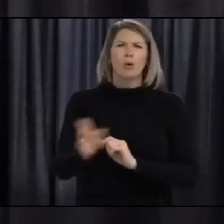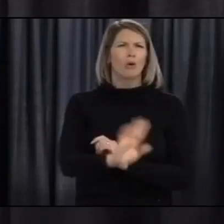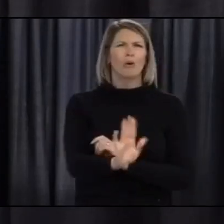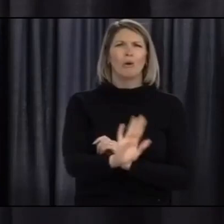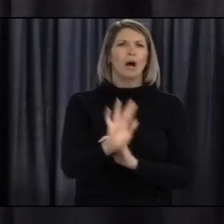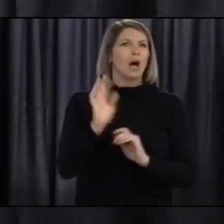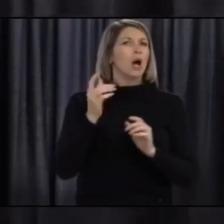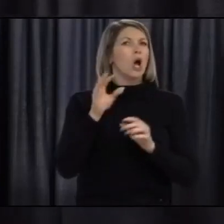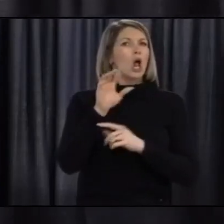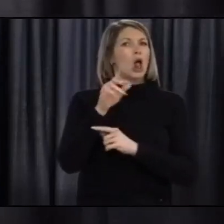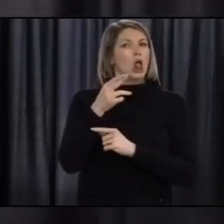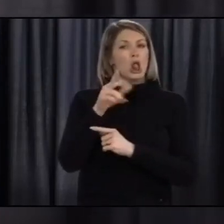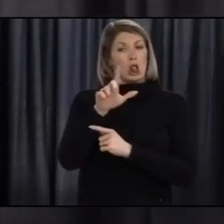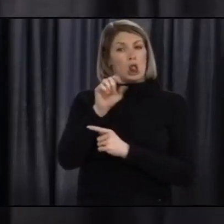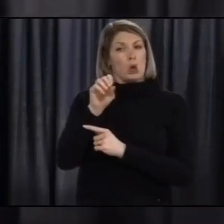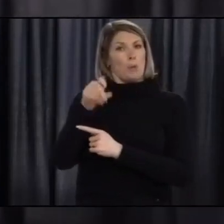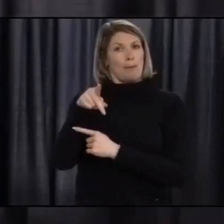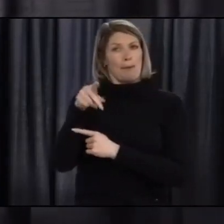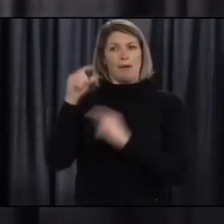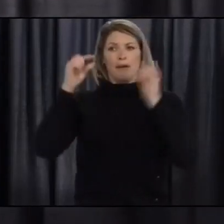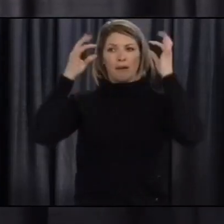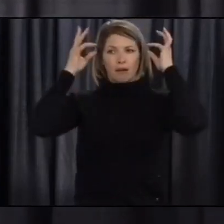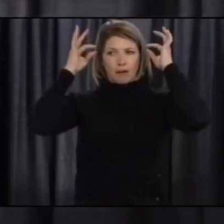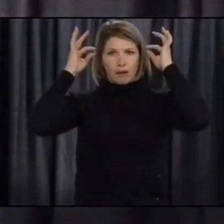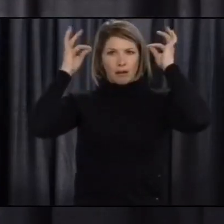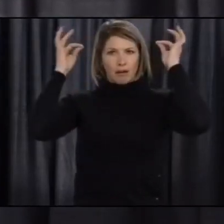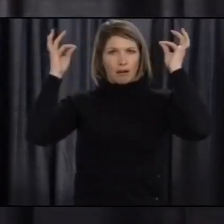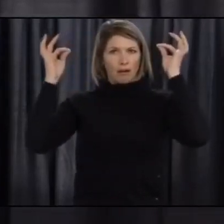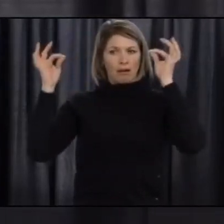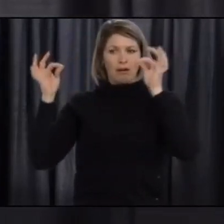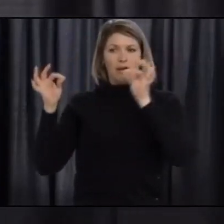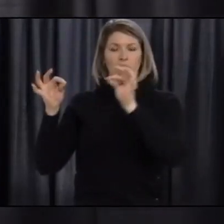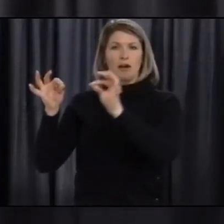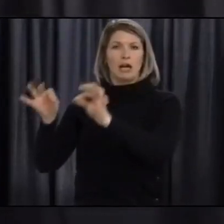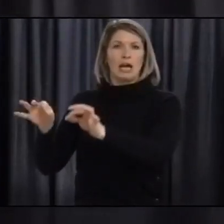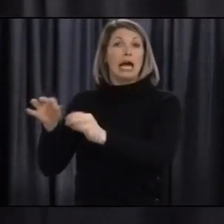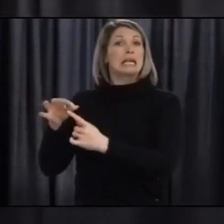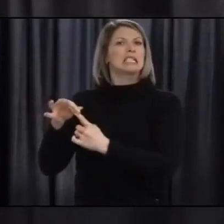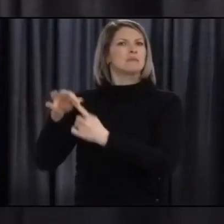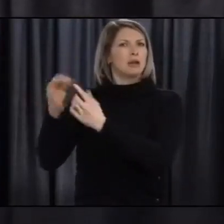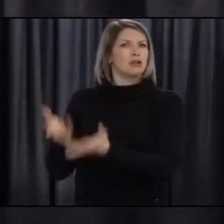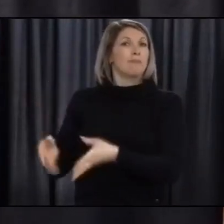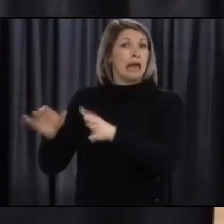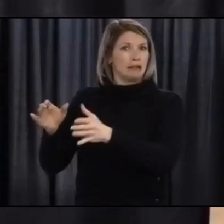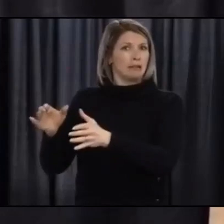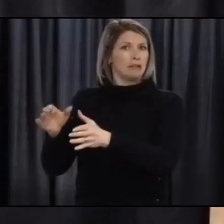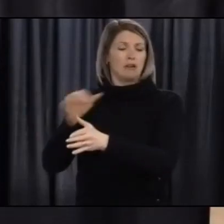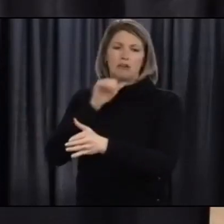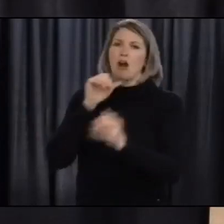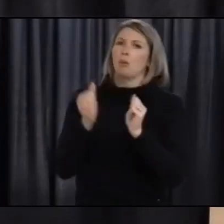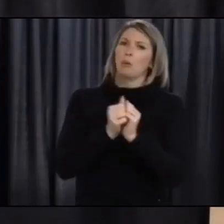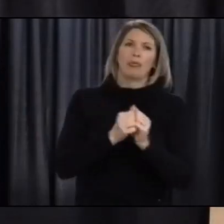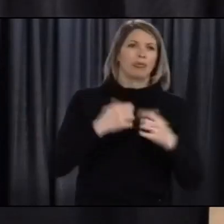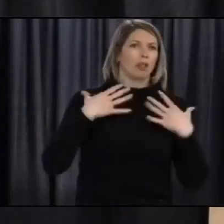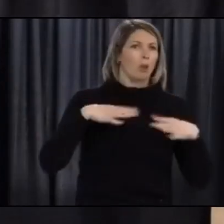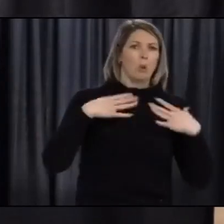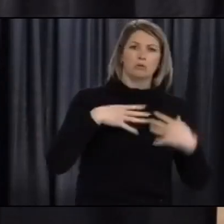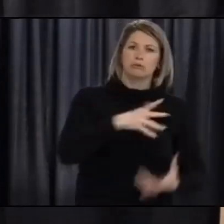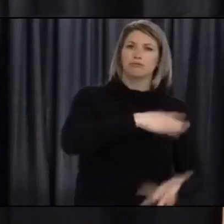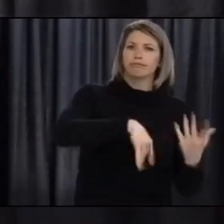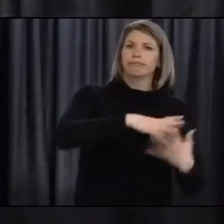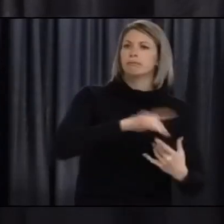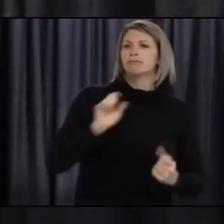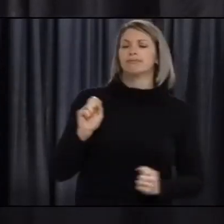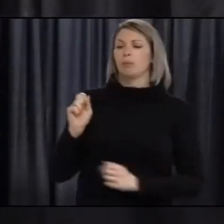or if you are not at home into a bag designated for that purpose. Clean or dispose of the bag when you get home.